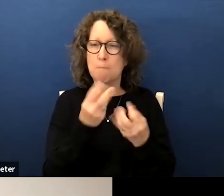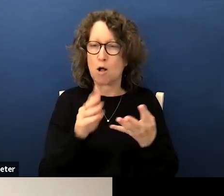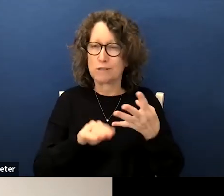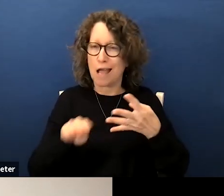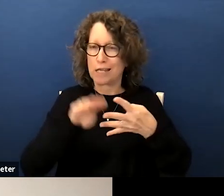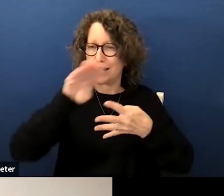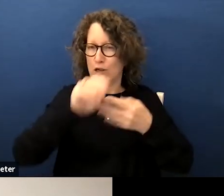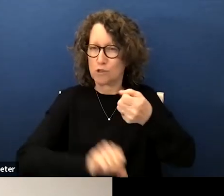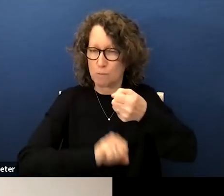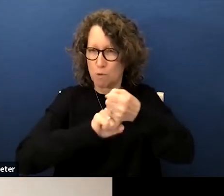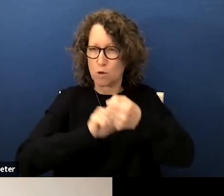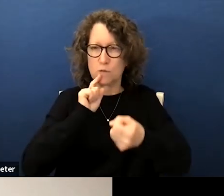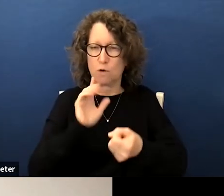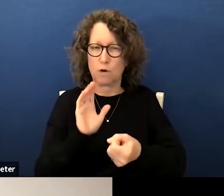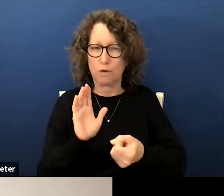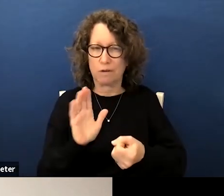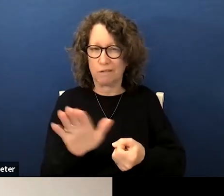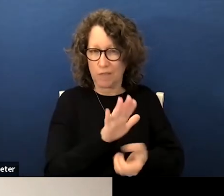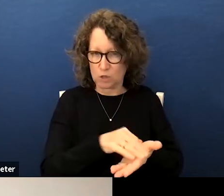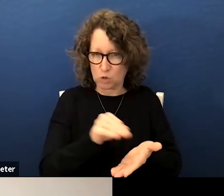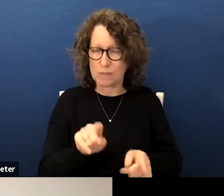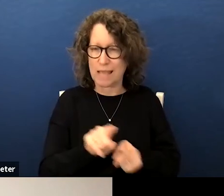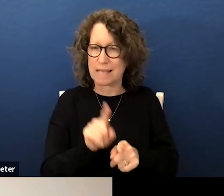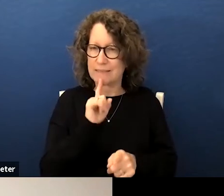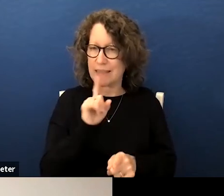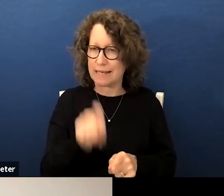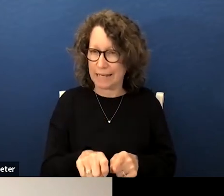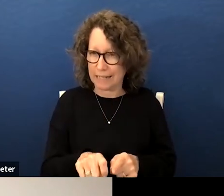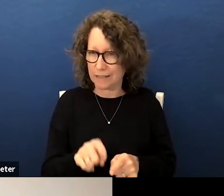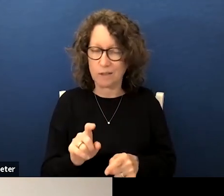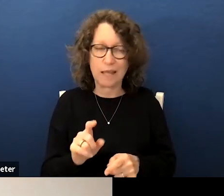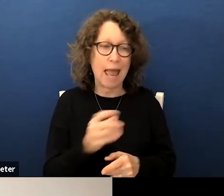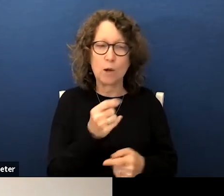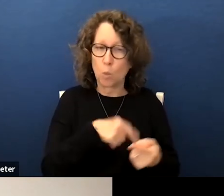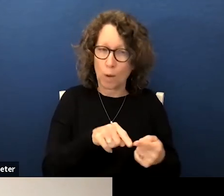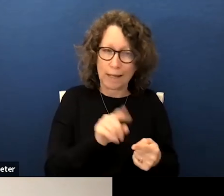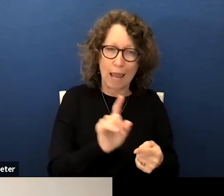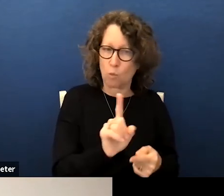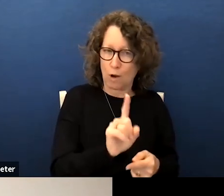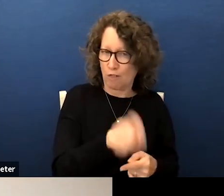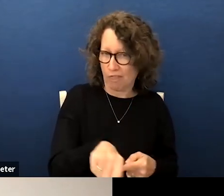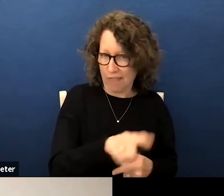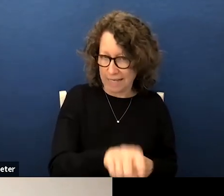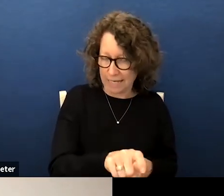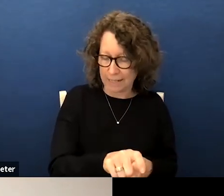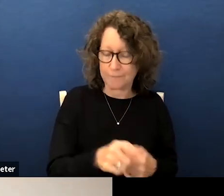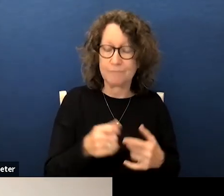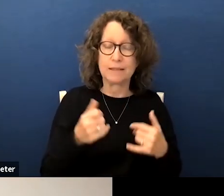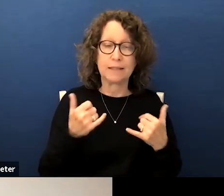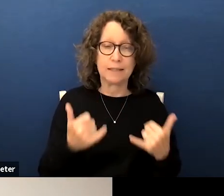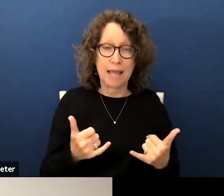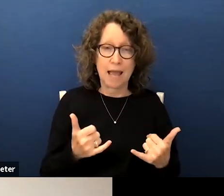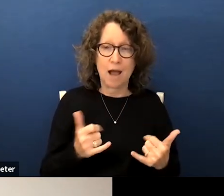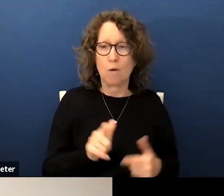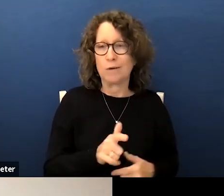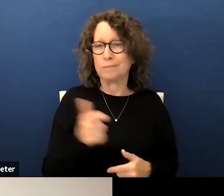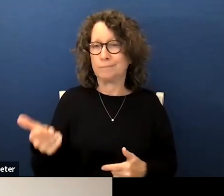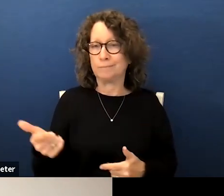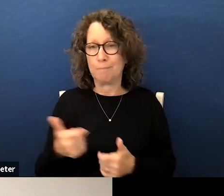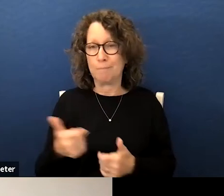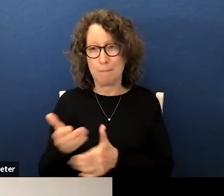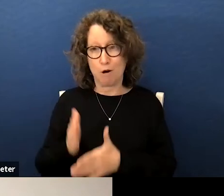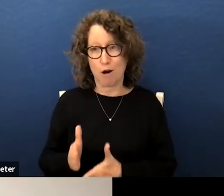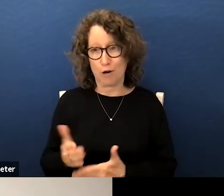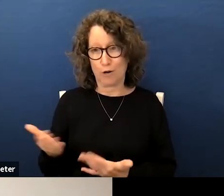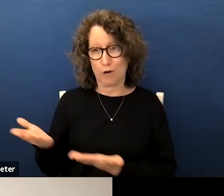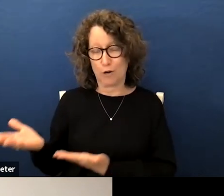supports for the students as they need it where they need it we will now will hand it off to my partner in